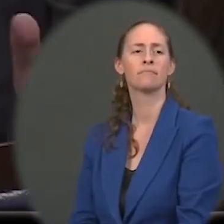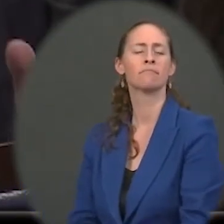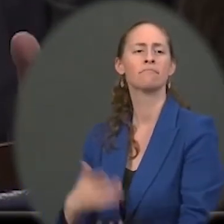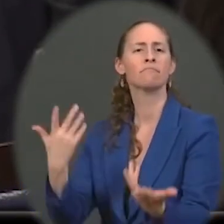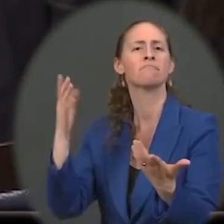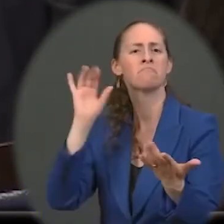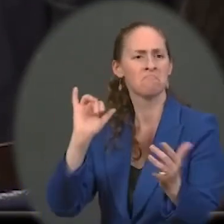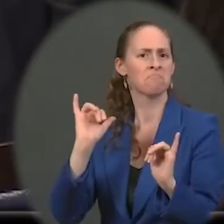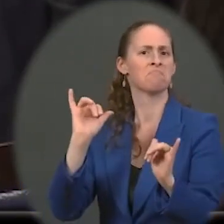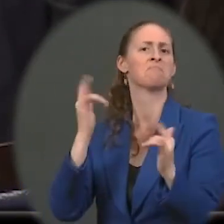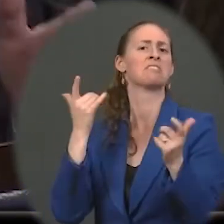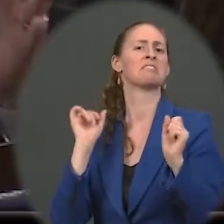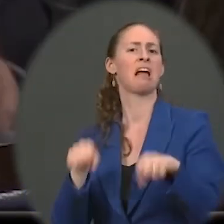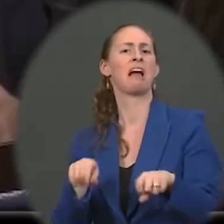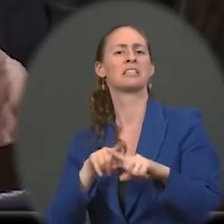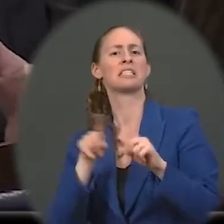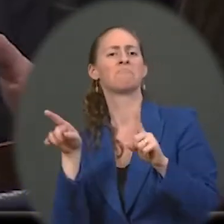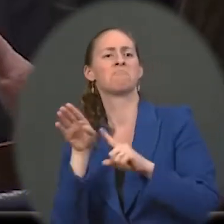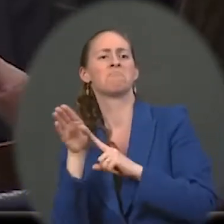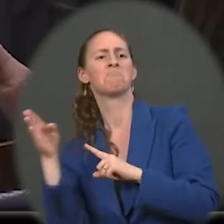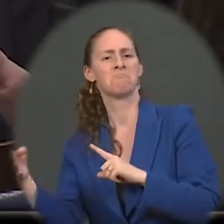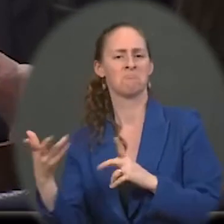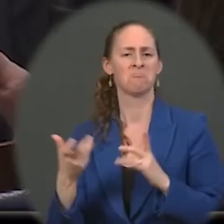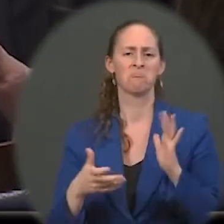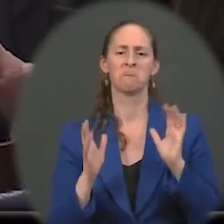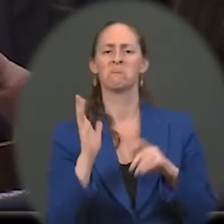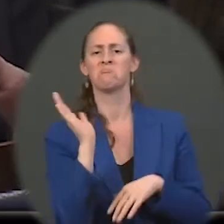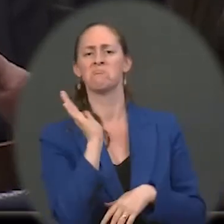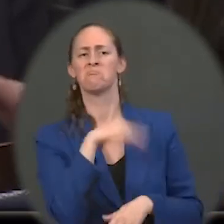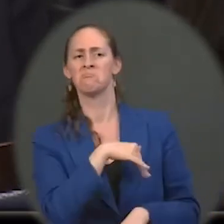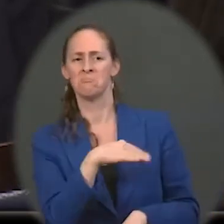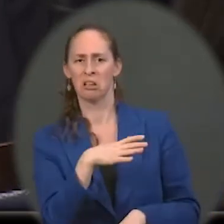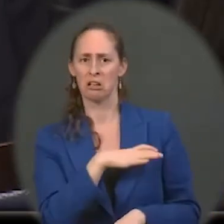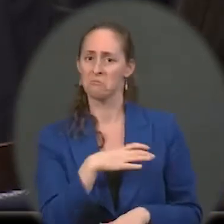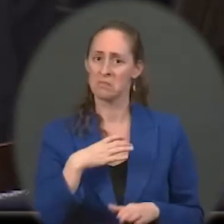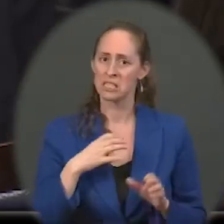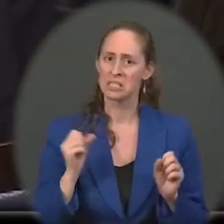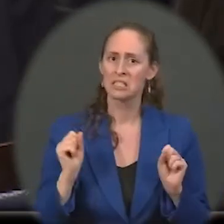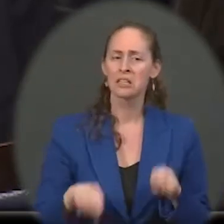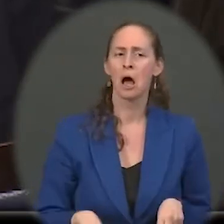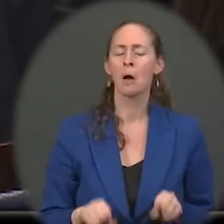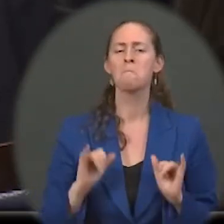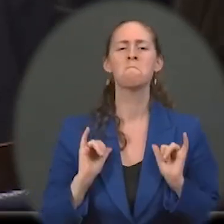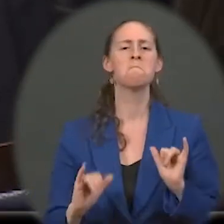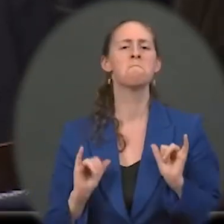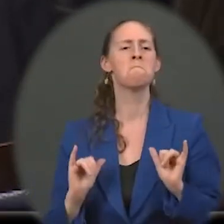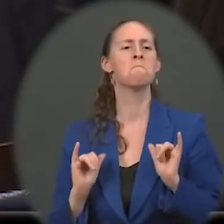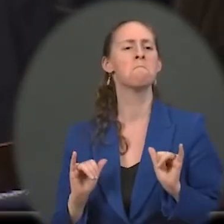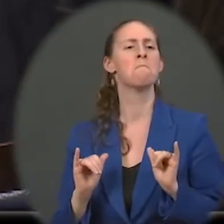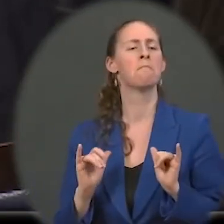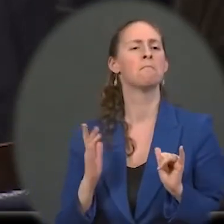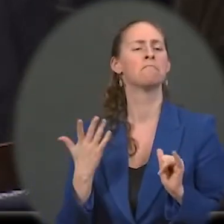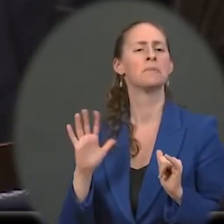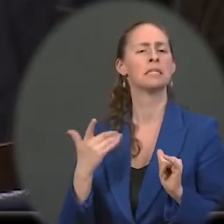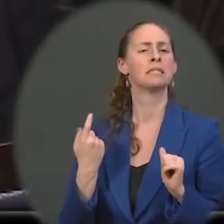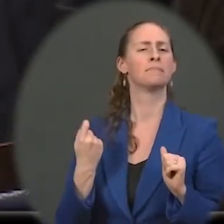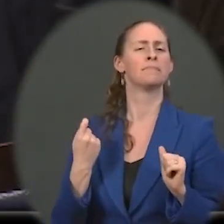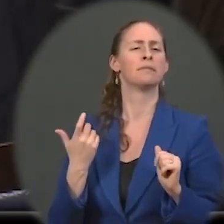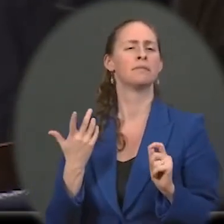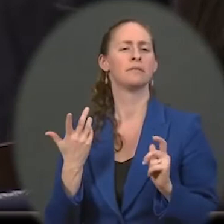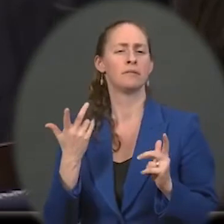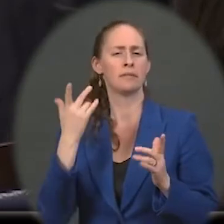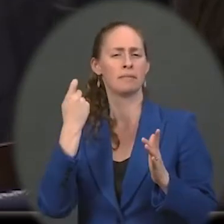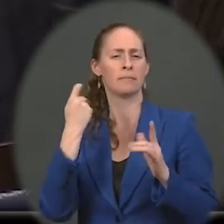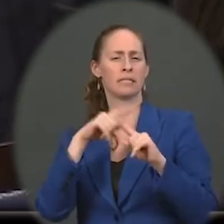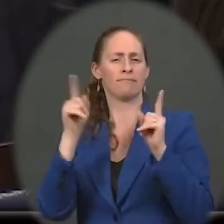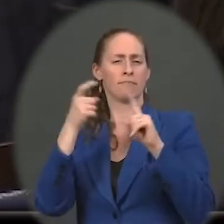the CEP program, but would have other congressional legislation as part of it, which is a different thing than what you seem to be saying, which is that